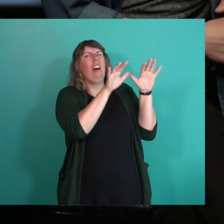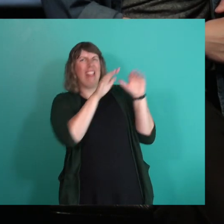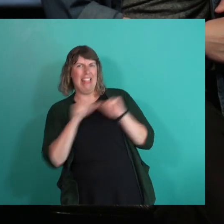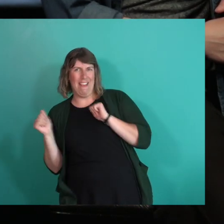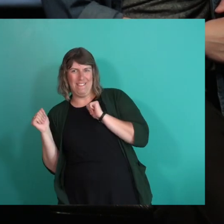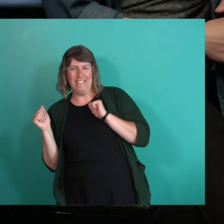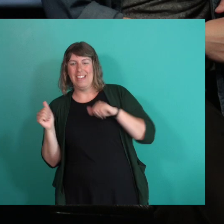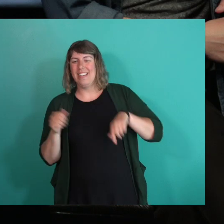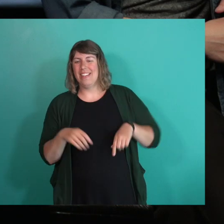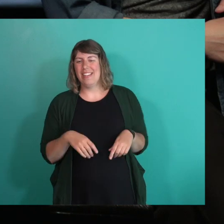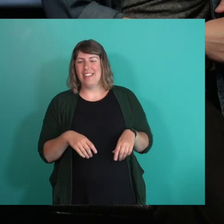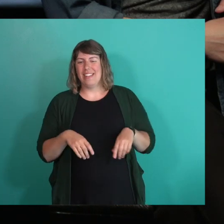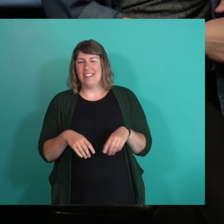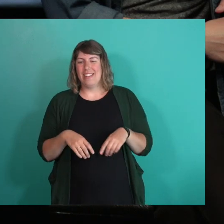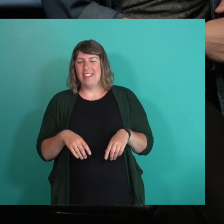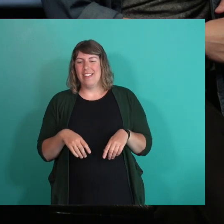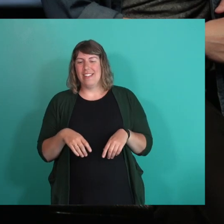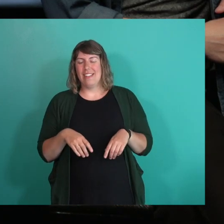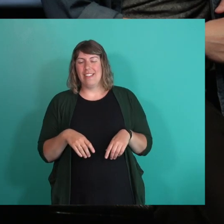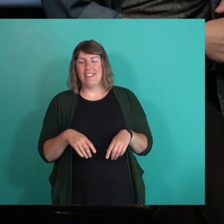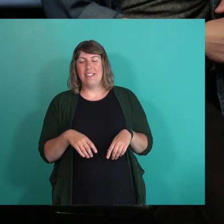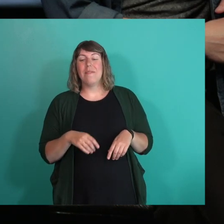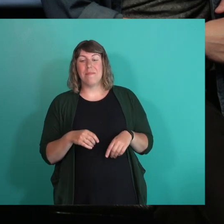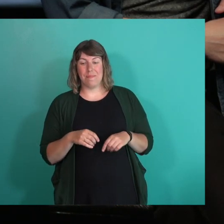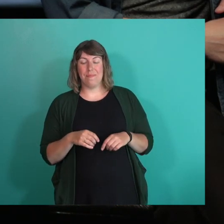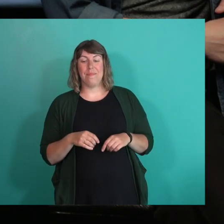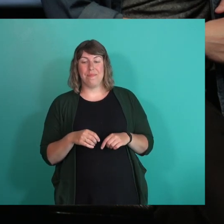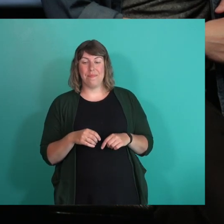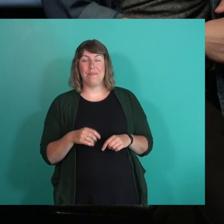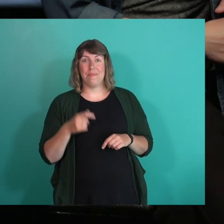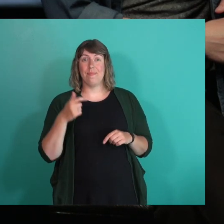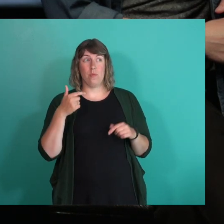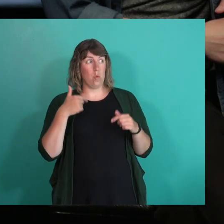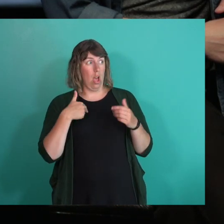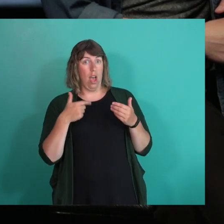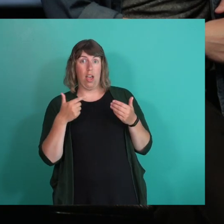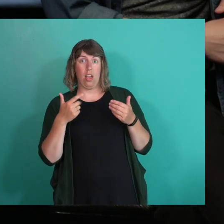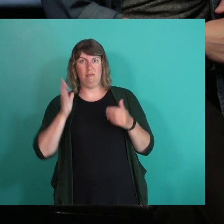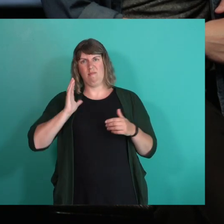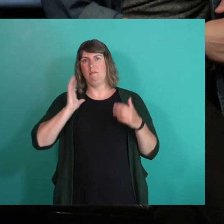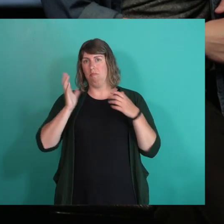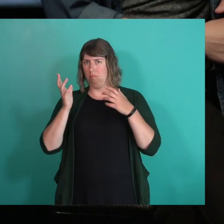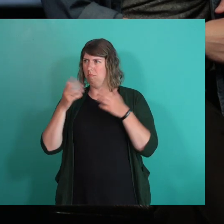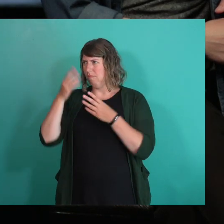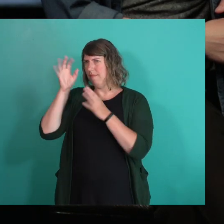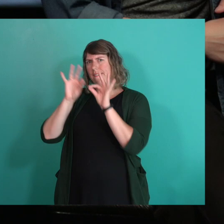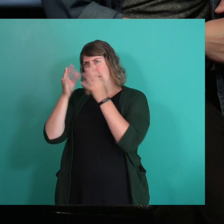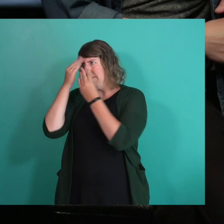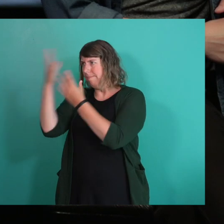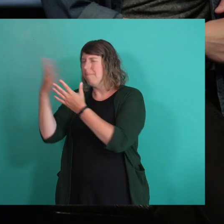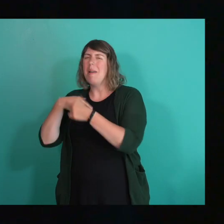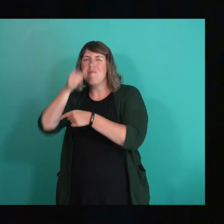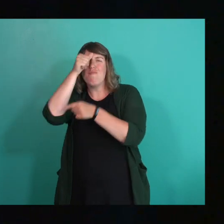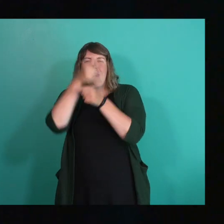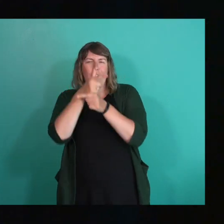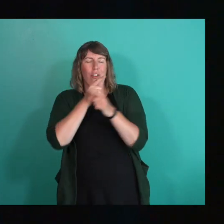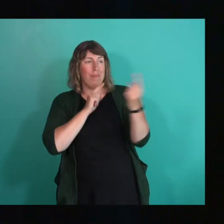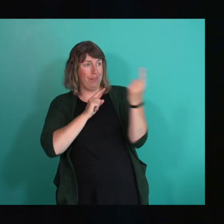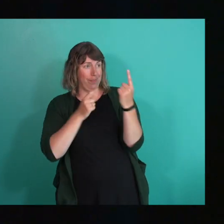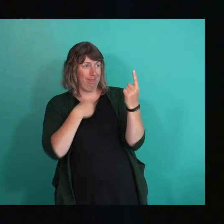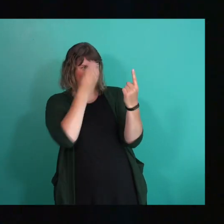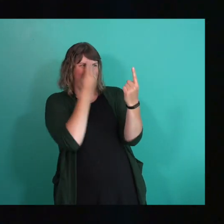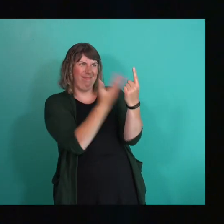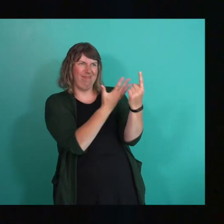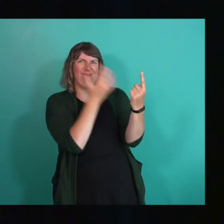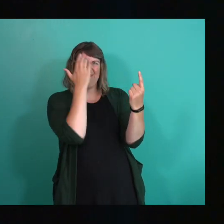so then, then the other pieces I said to, when I came out initially to family members, it was my brother I came out to first. And